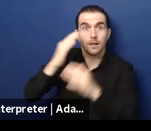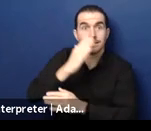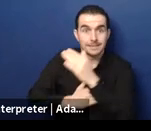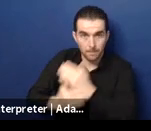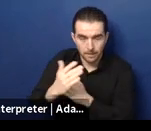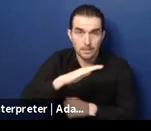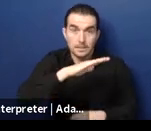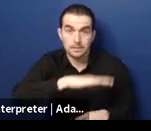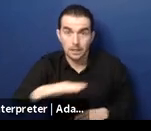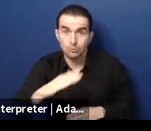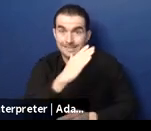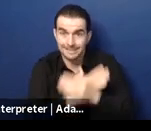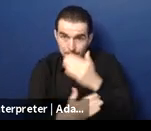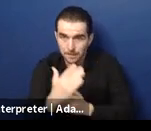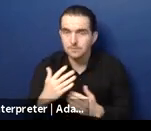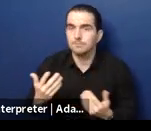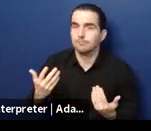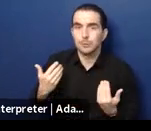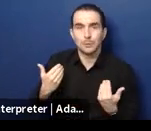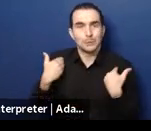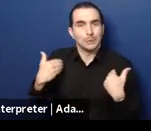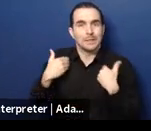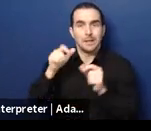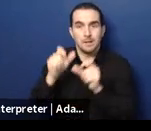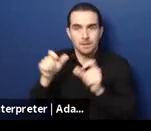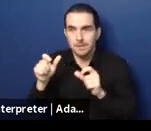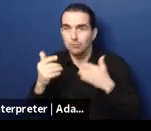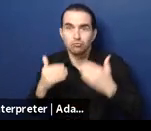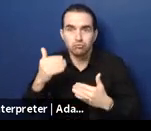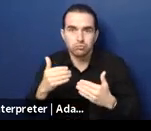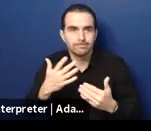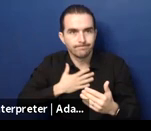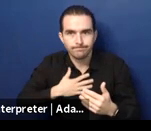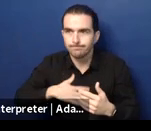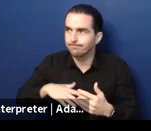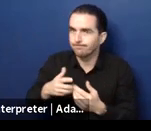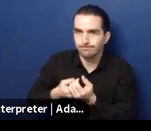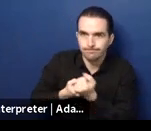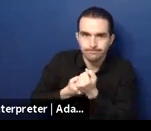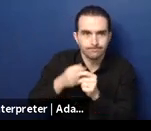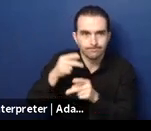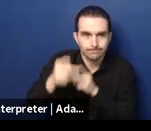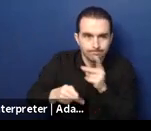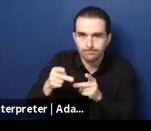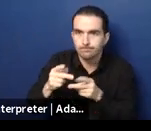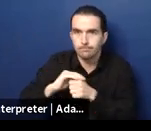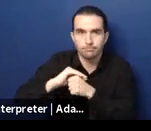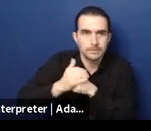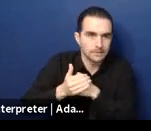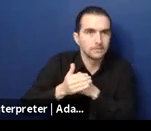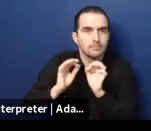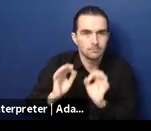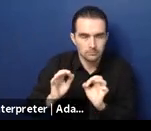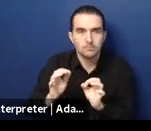the only solution was institutional care. Georgia, so they have evolved quite a bit from there, but they still have 20,000 children in institutions